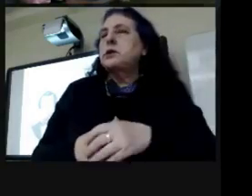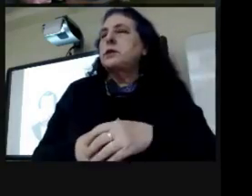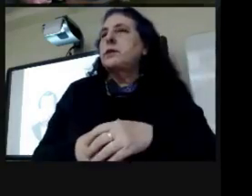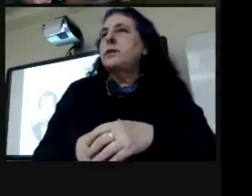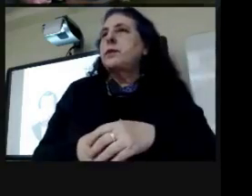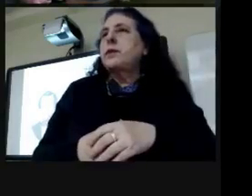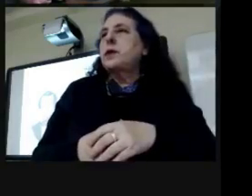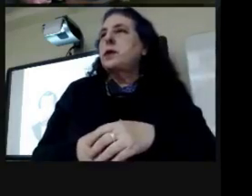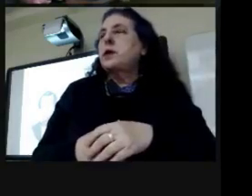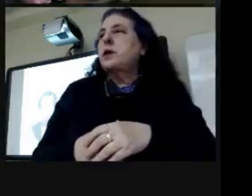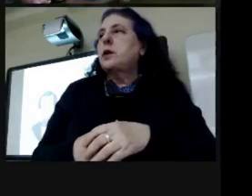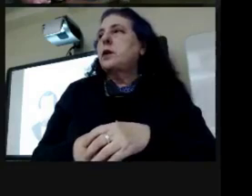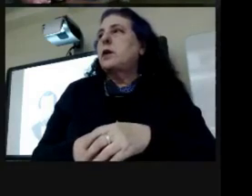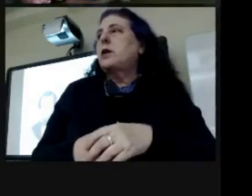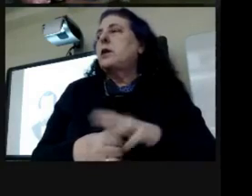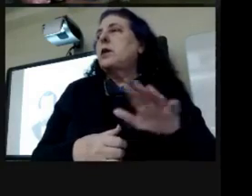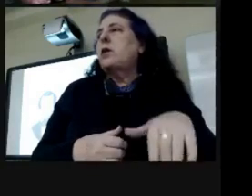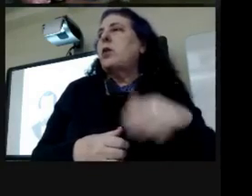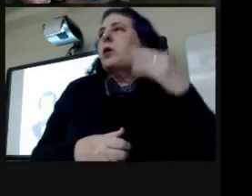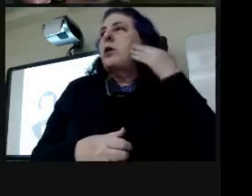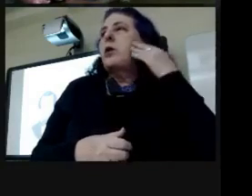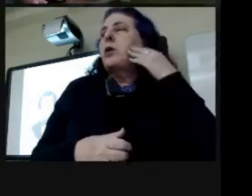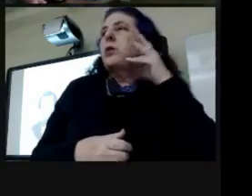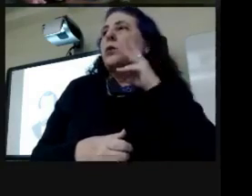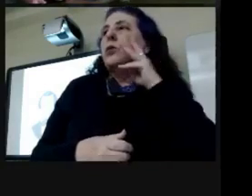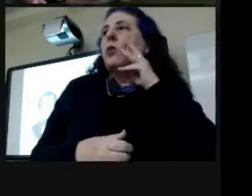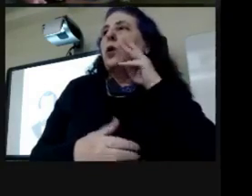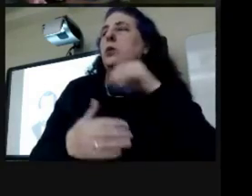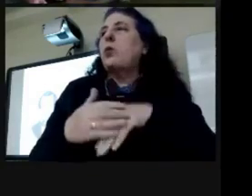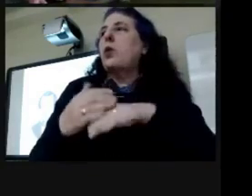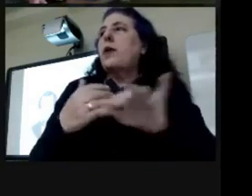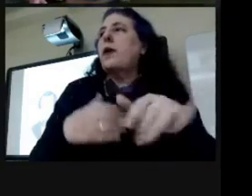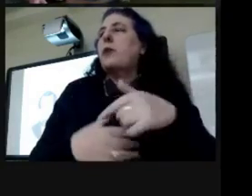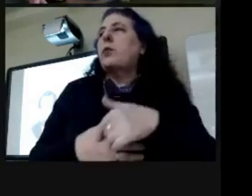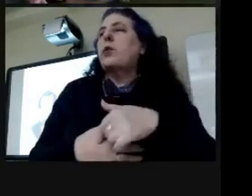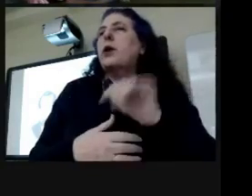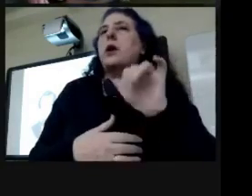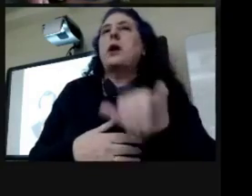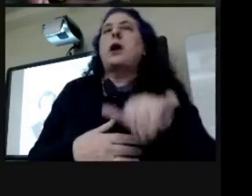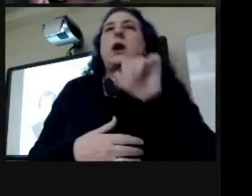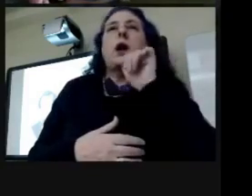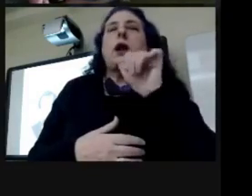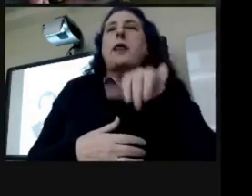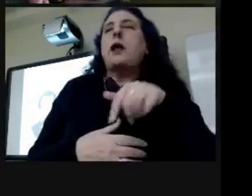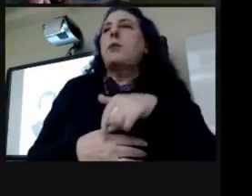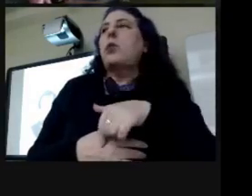So they wouldn't have known that it was waterborne at that point? No, not at that point.